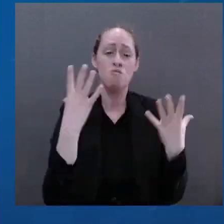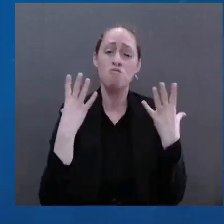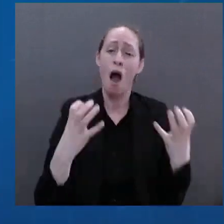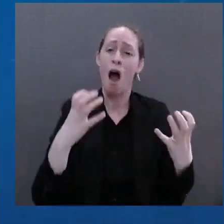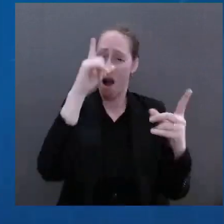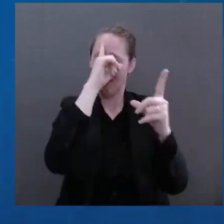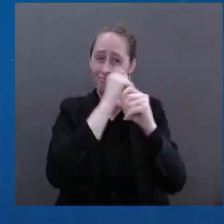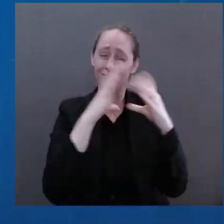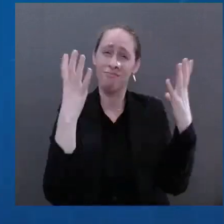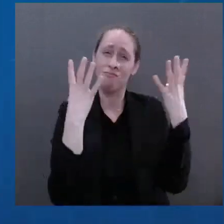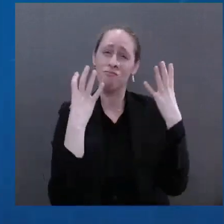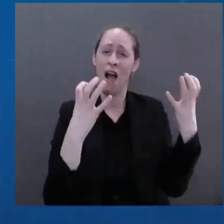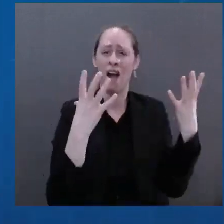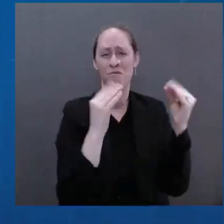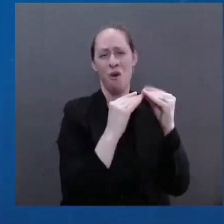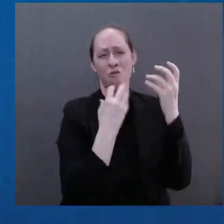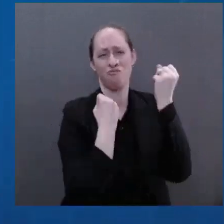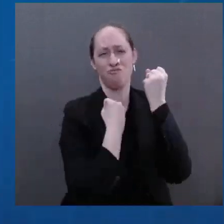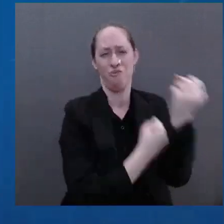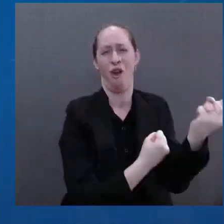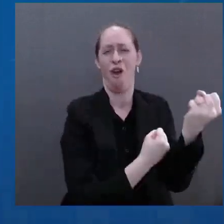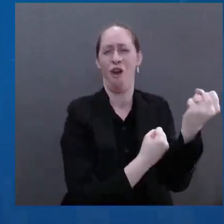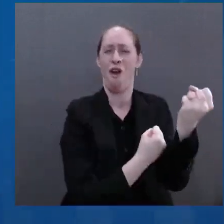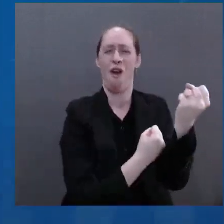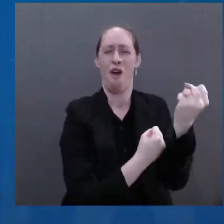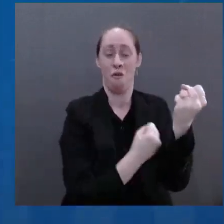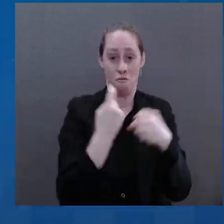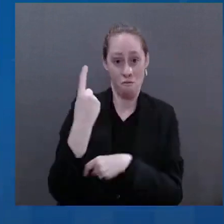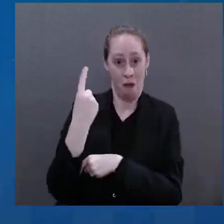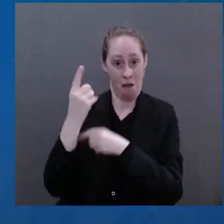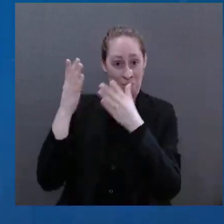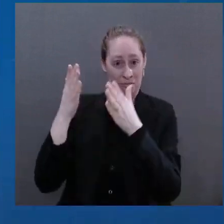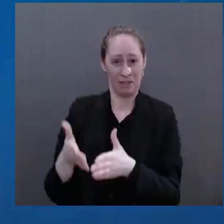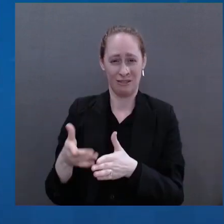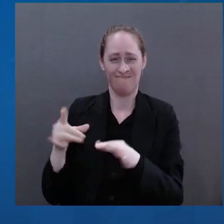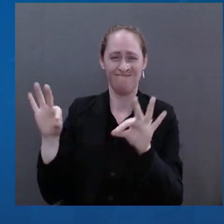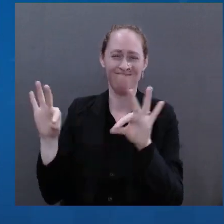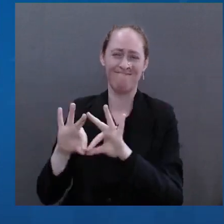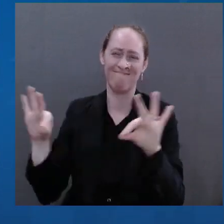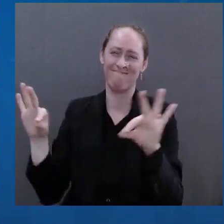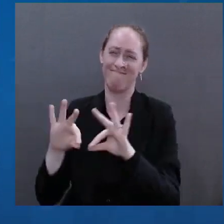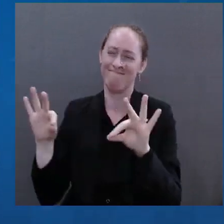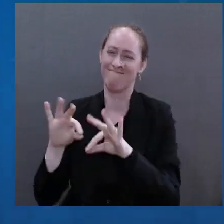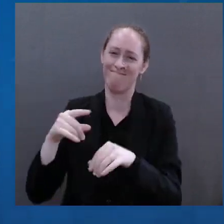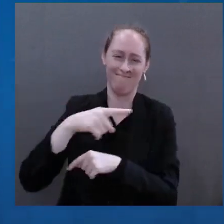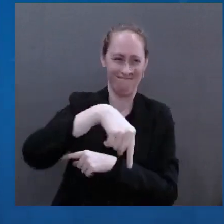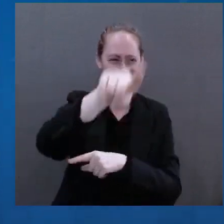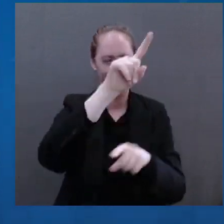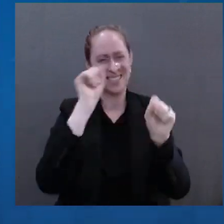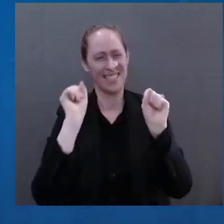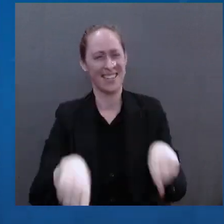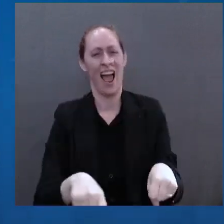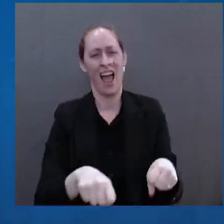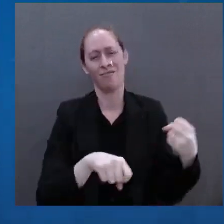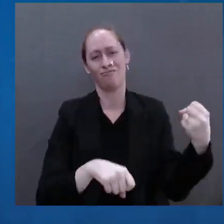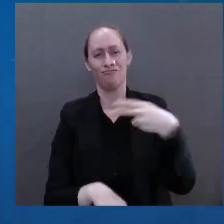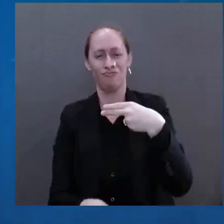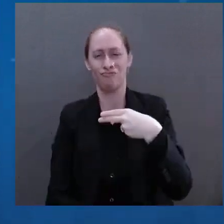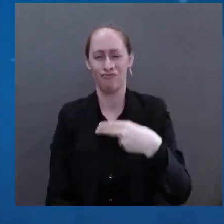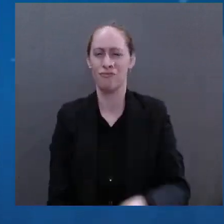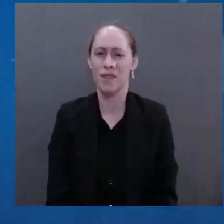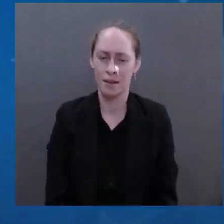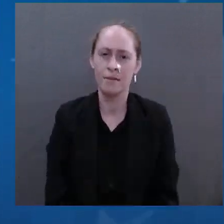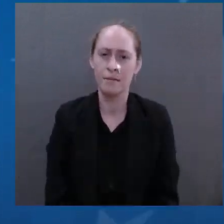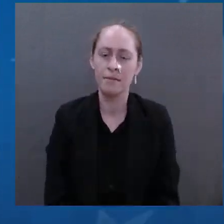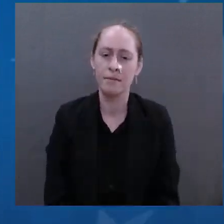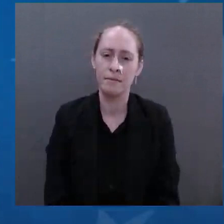So in this hour, let the words of Pope John Paul burn as brightly today. Never, ever